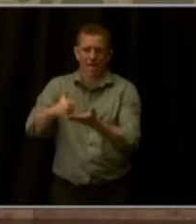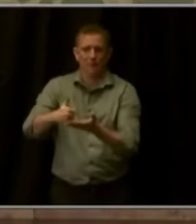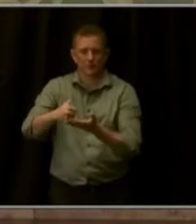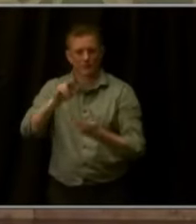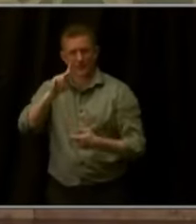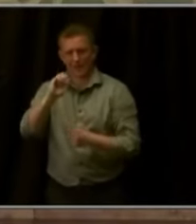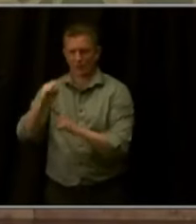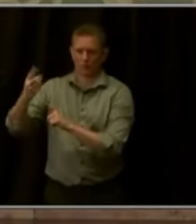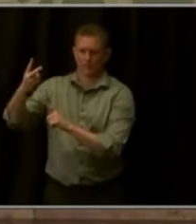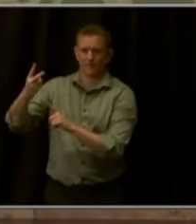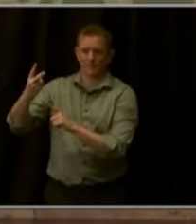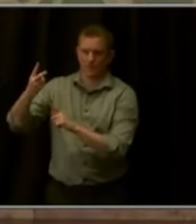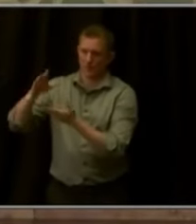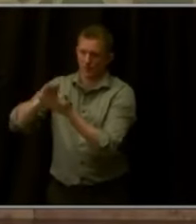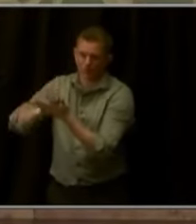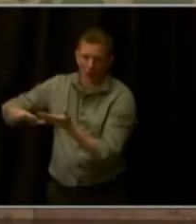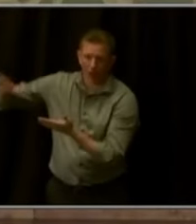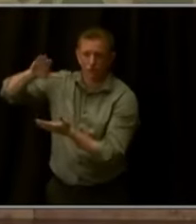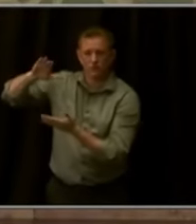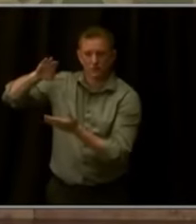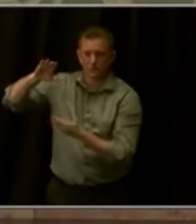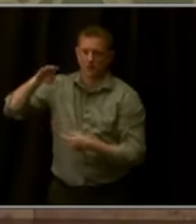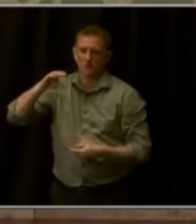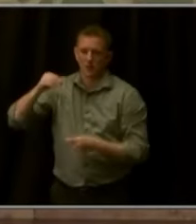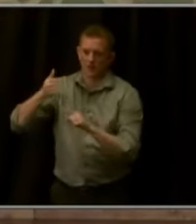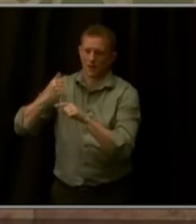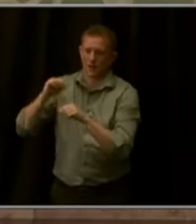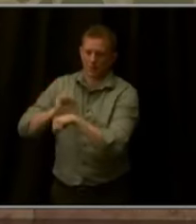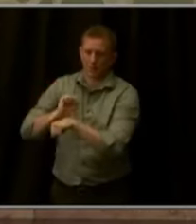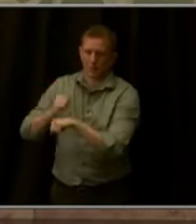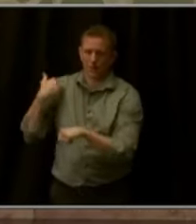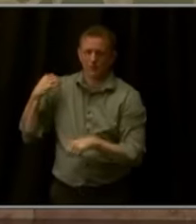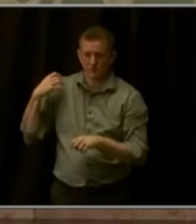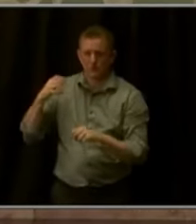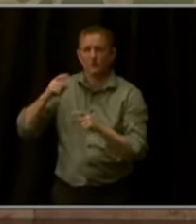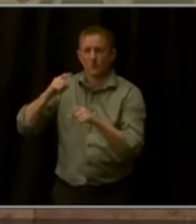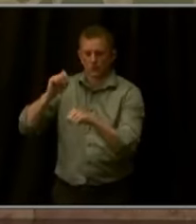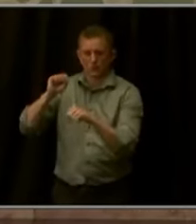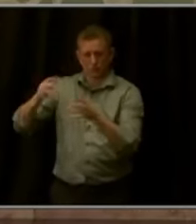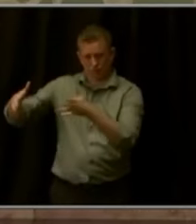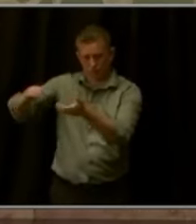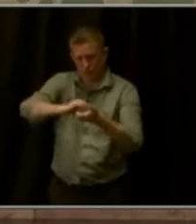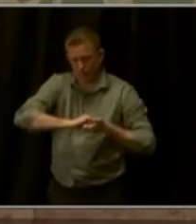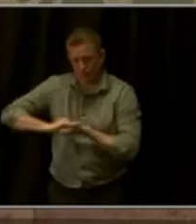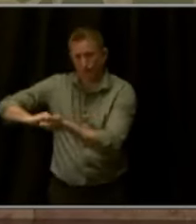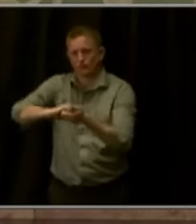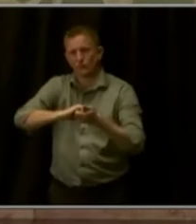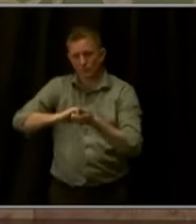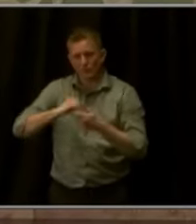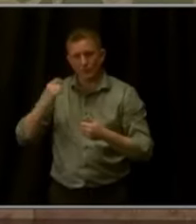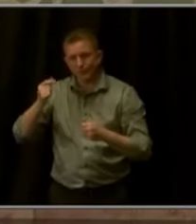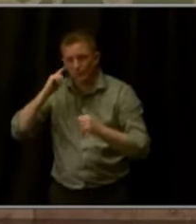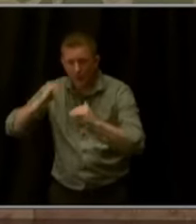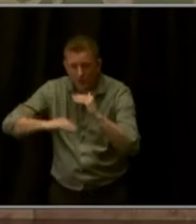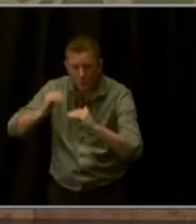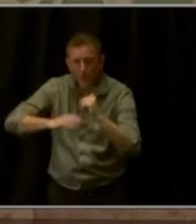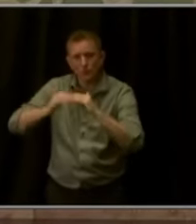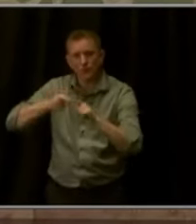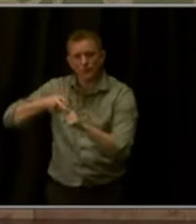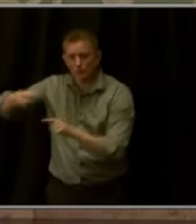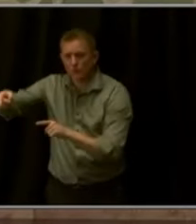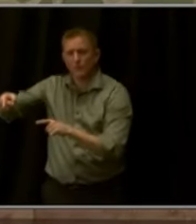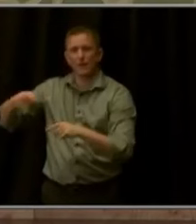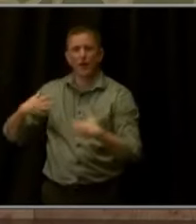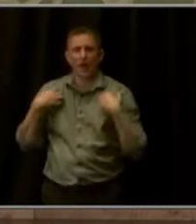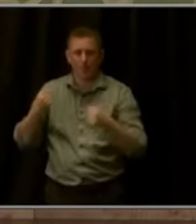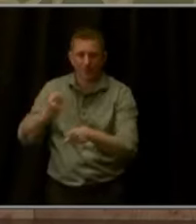employers. And grantees are now on track to serve 10,000 Coloradans in industries like construction, healthcare, education, and early